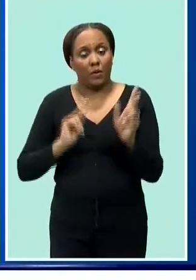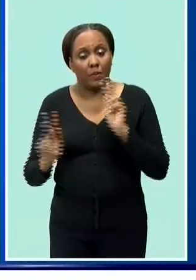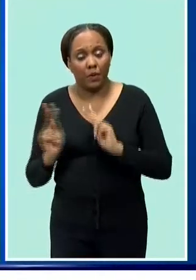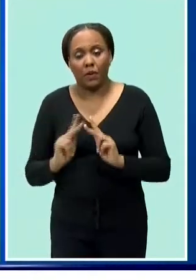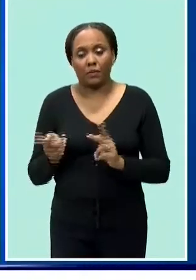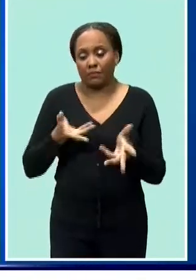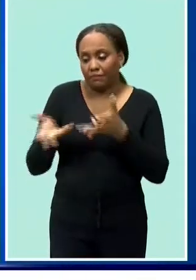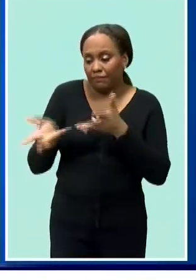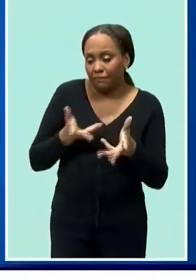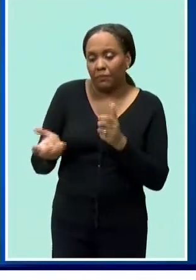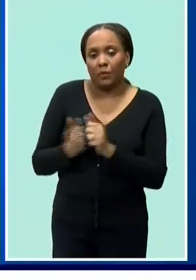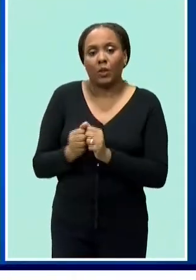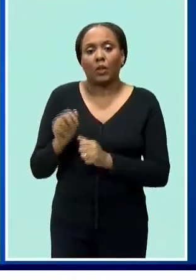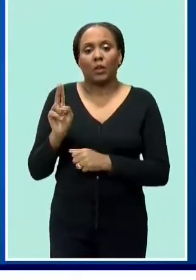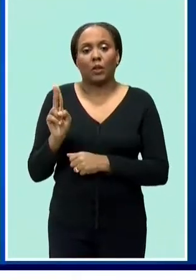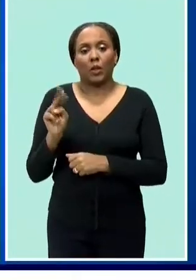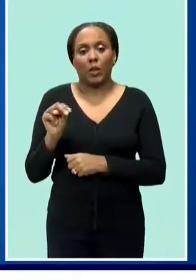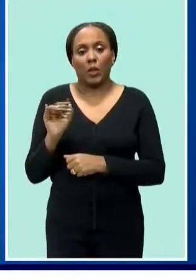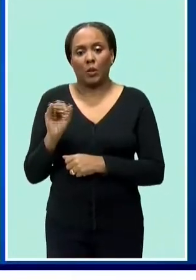do something more